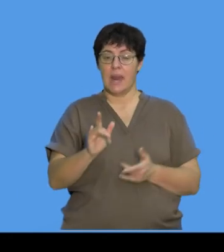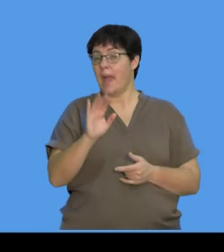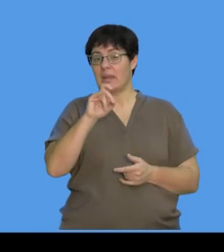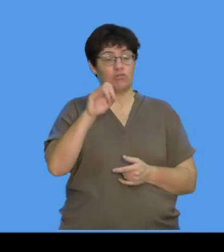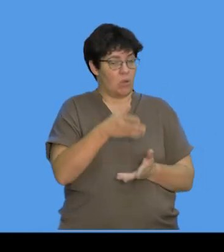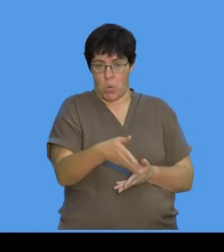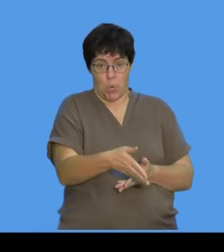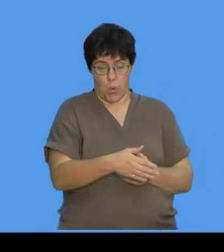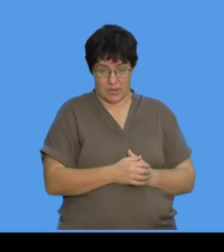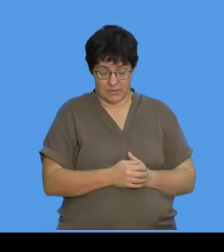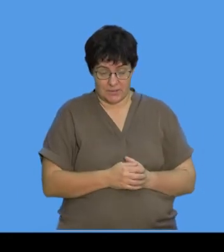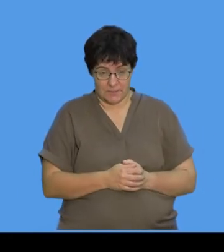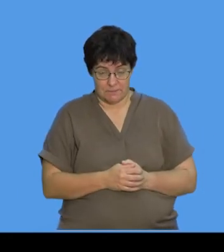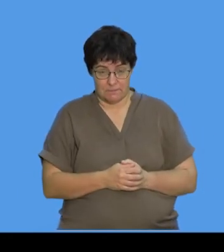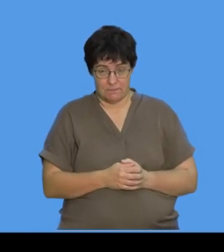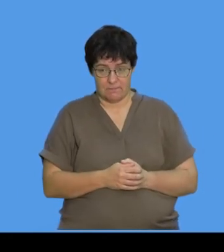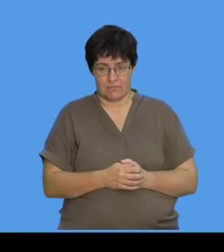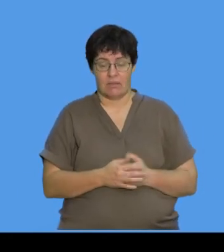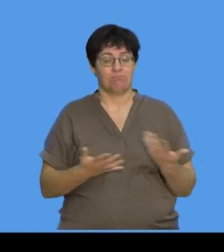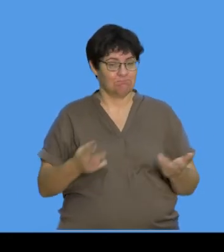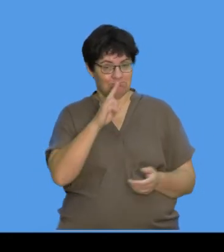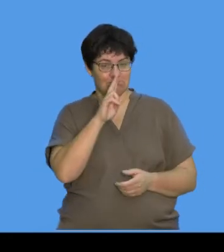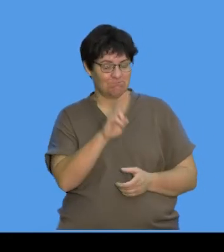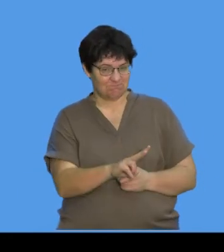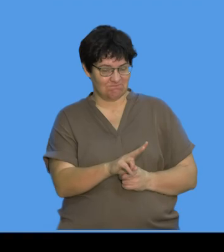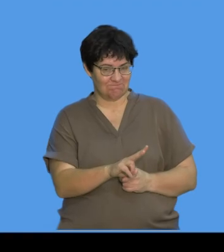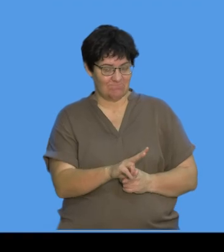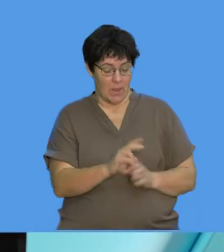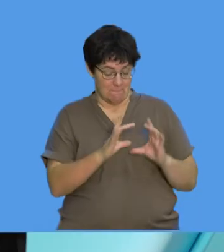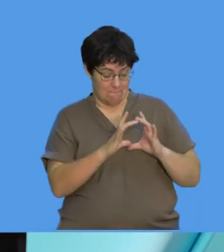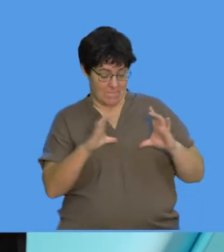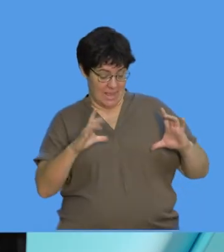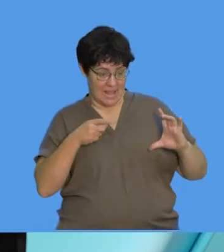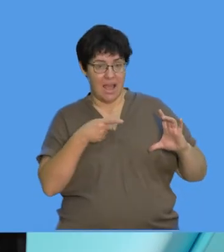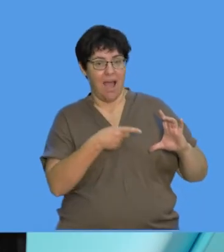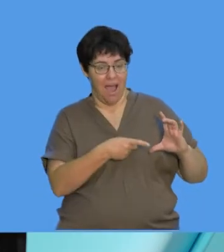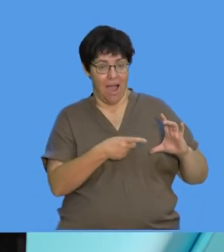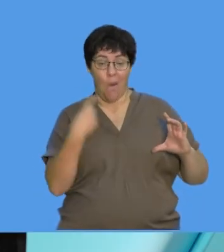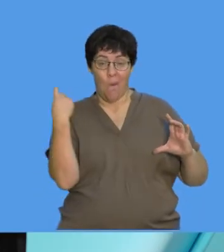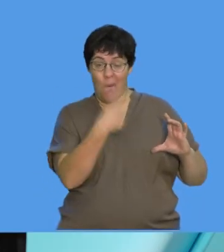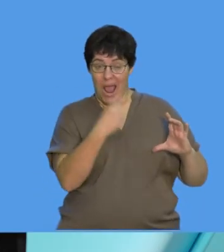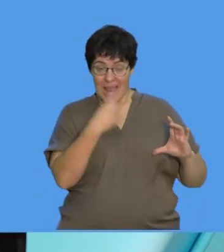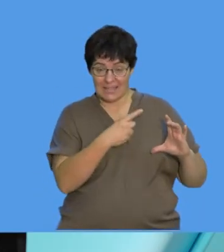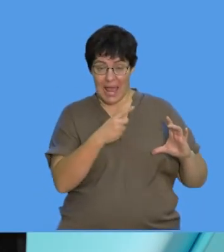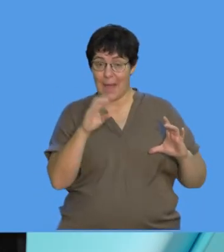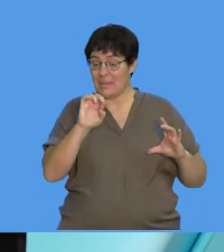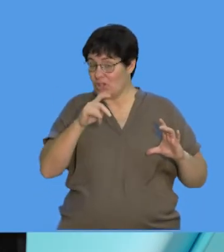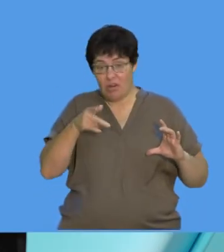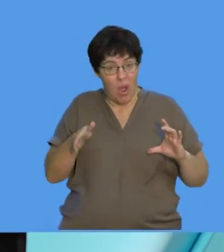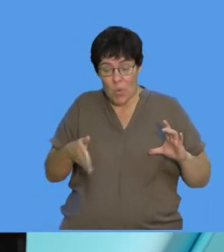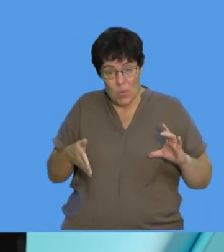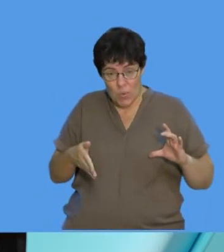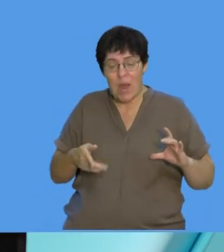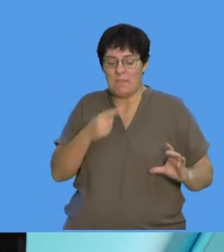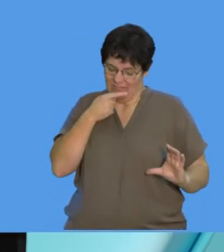was grown. So, obviously, the biggest area where there was white, that there was no bacteria, meant